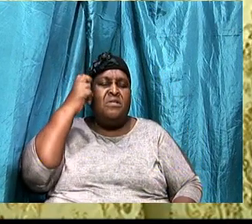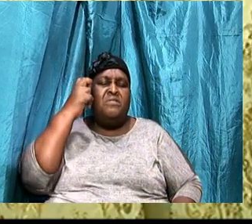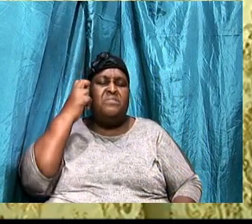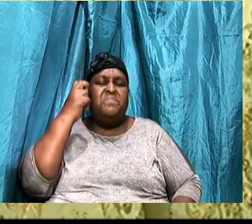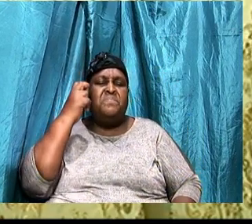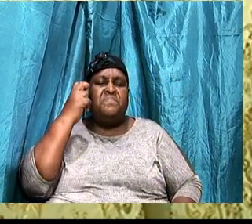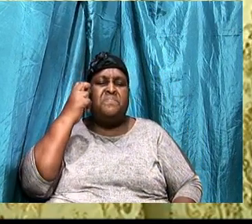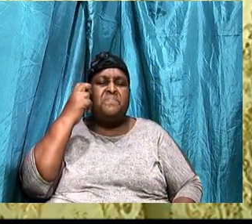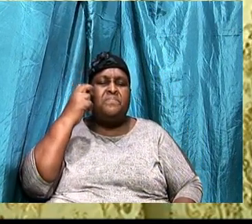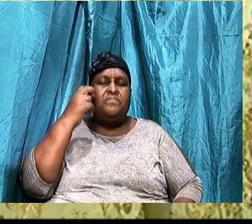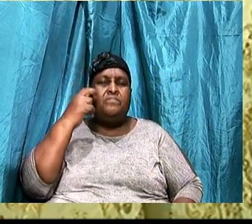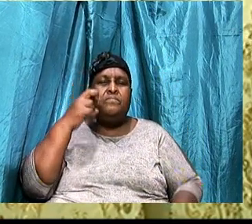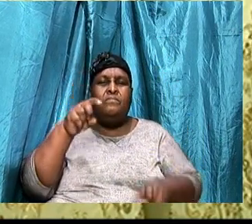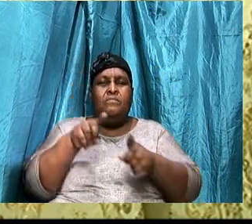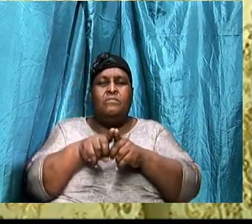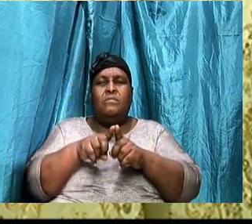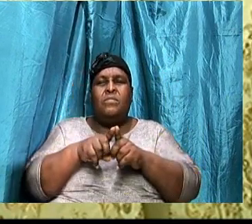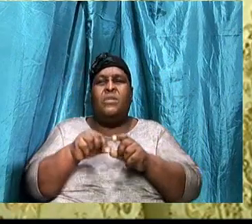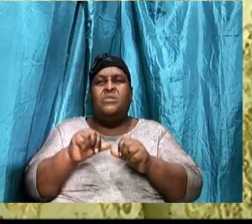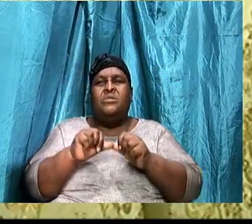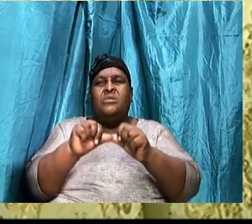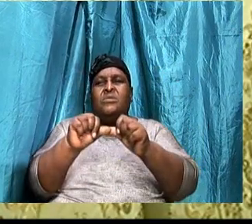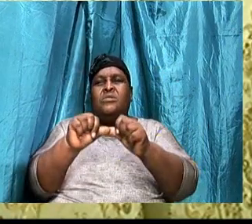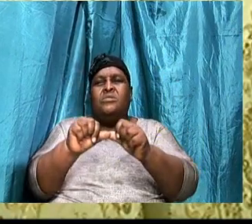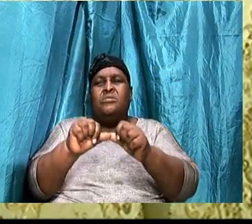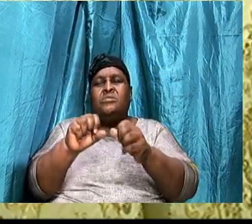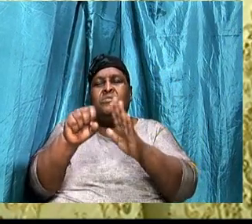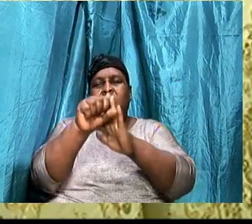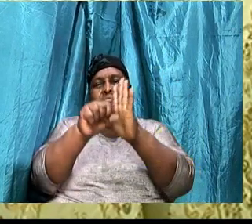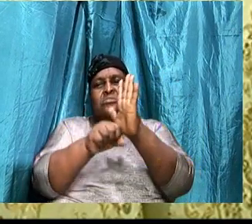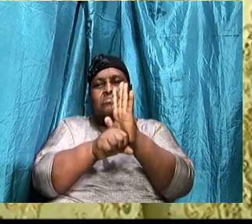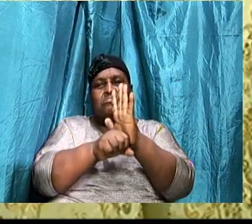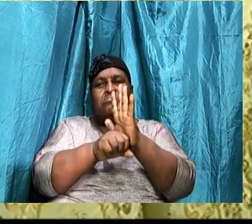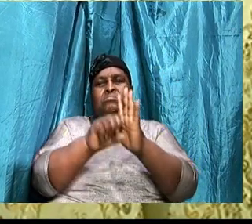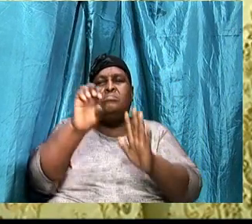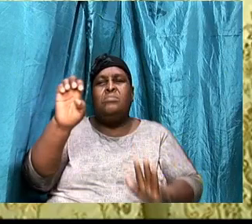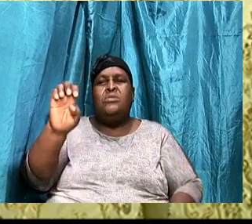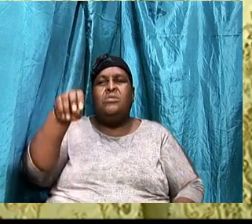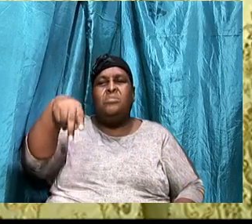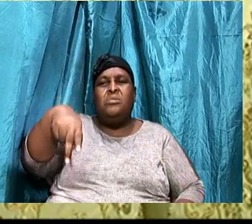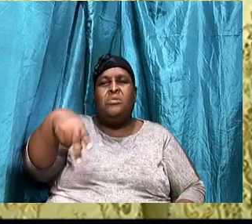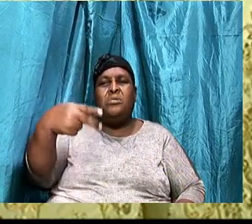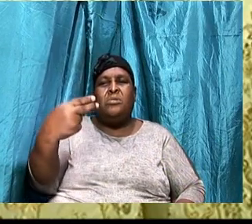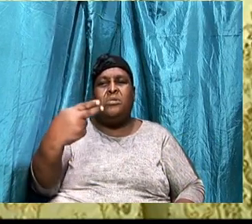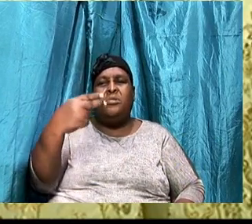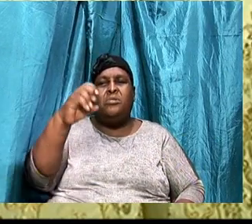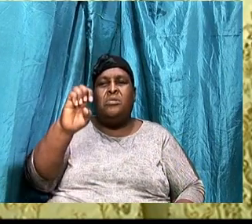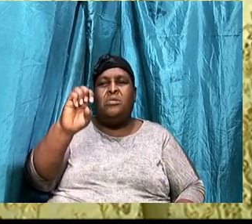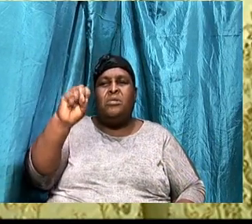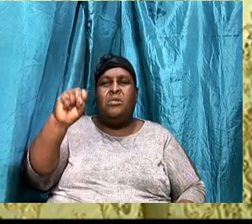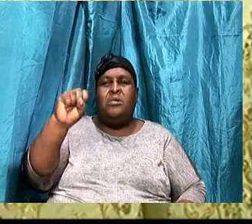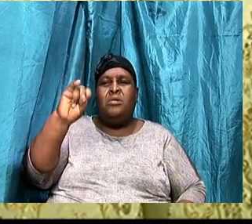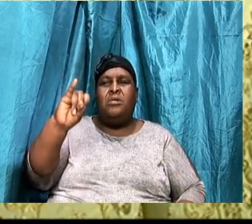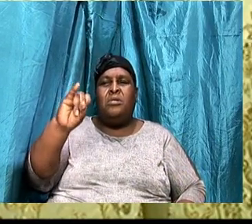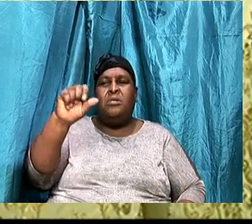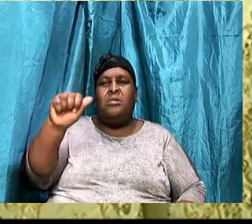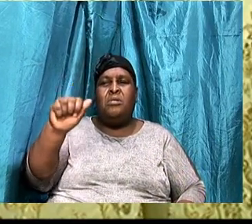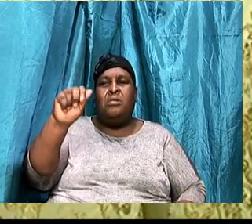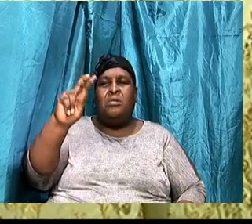And as we go back to our scripture taken from Ephesians chapter 6, we are going to read again. Again, it says,